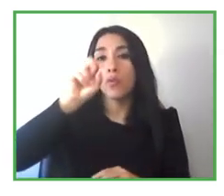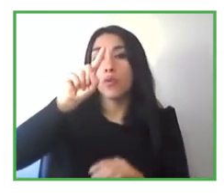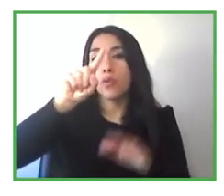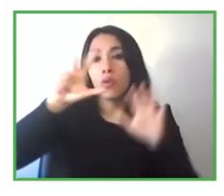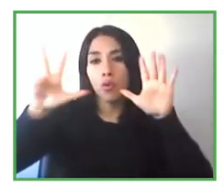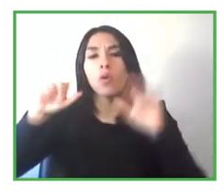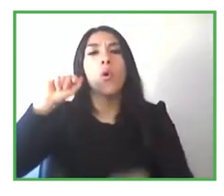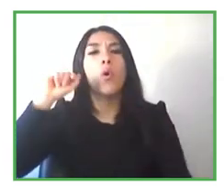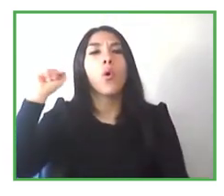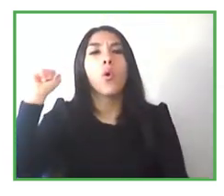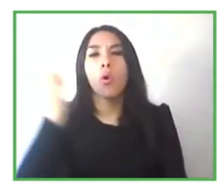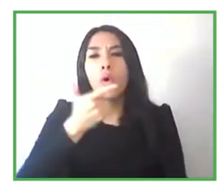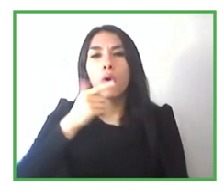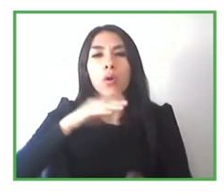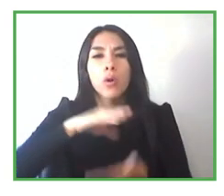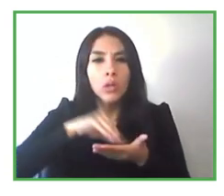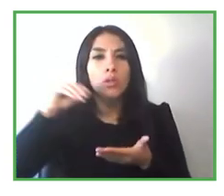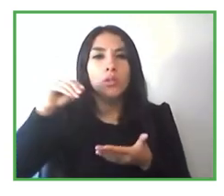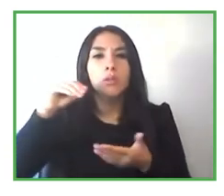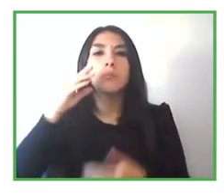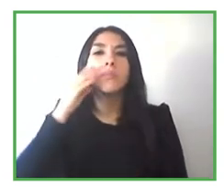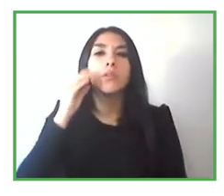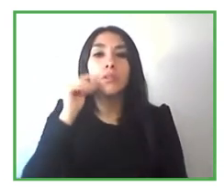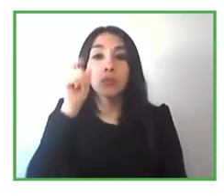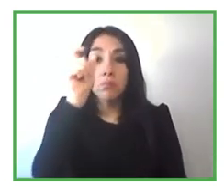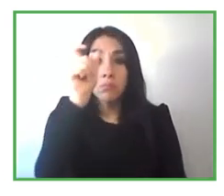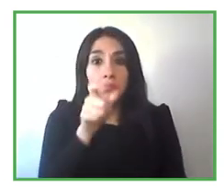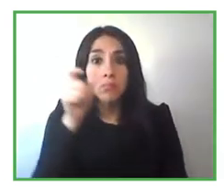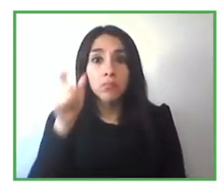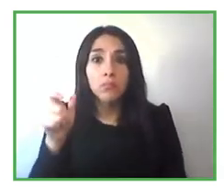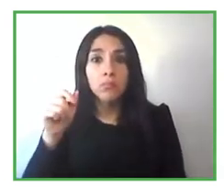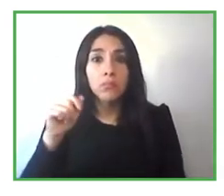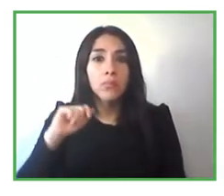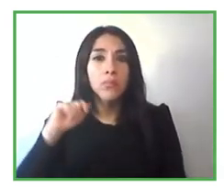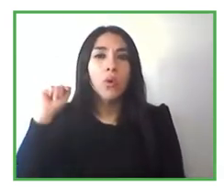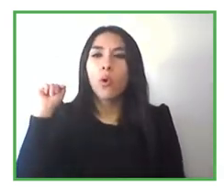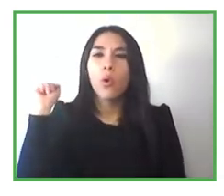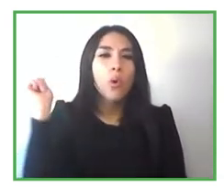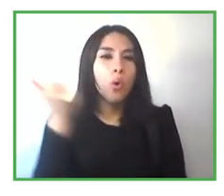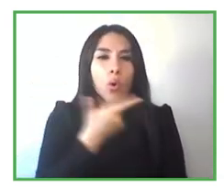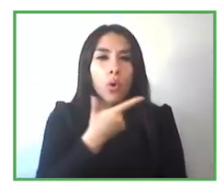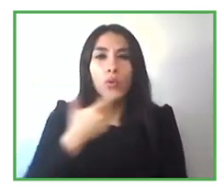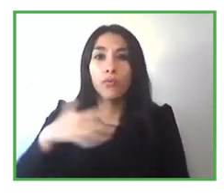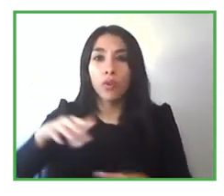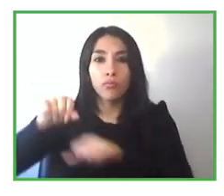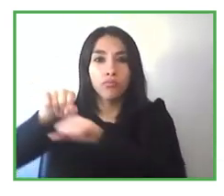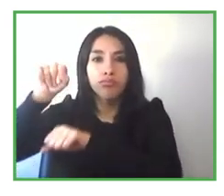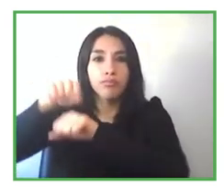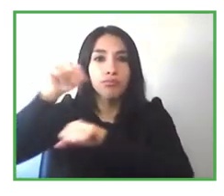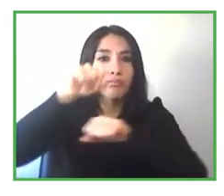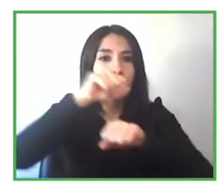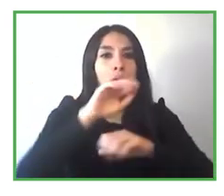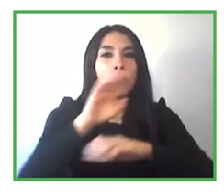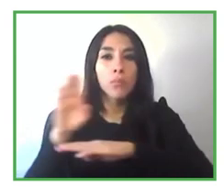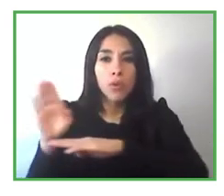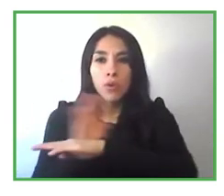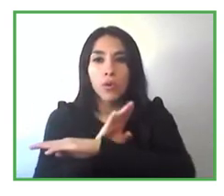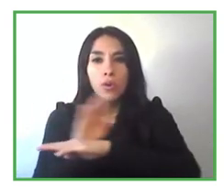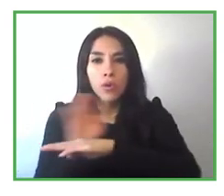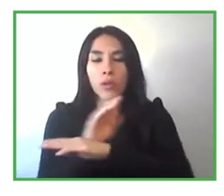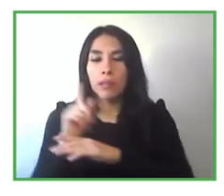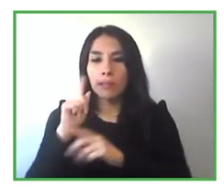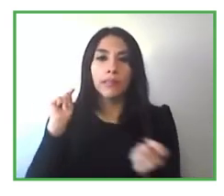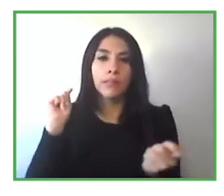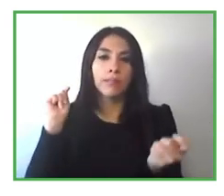evolving and what we have found is hugely important is to build each relationship very carefully